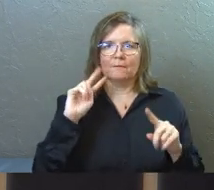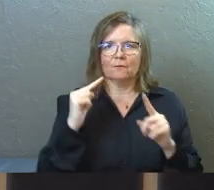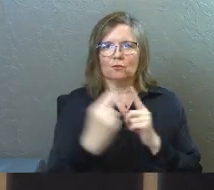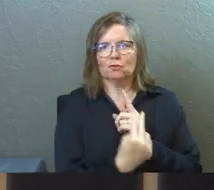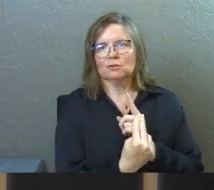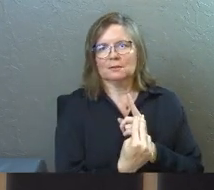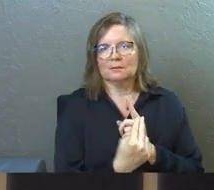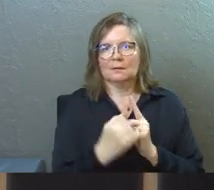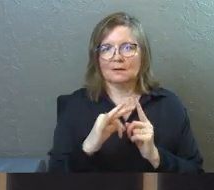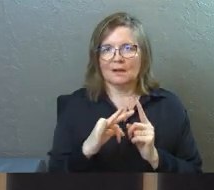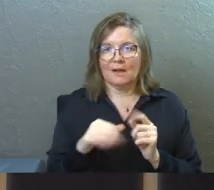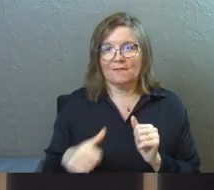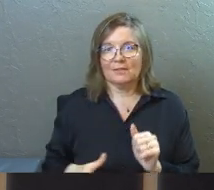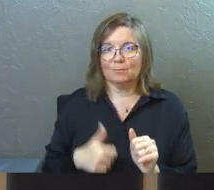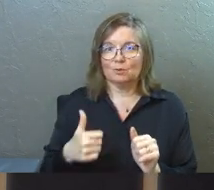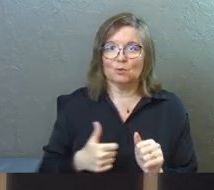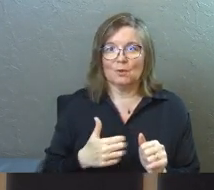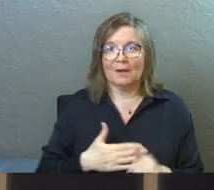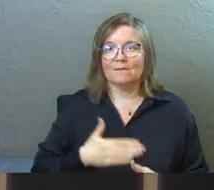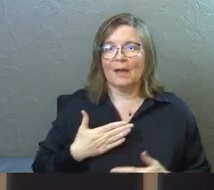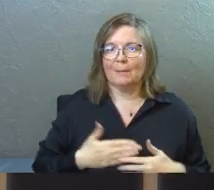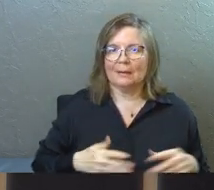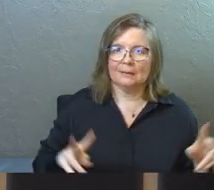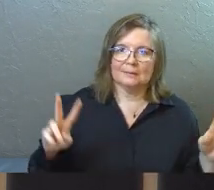the pursuit of happiness.